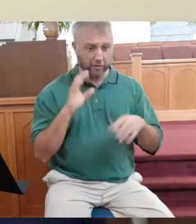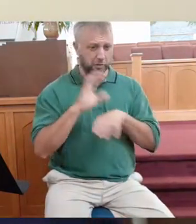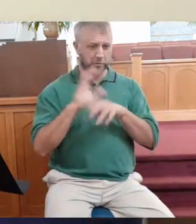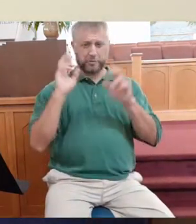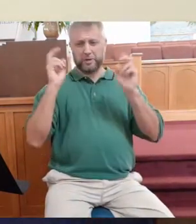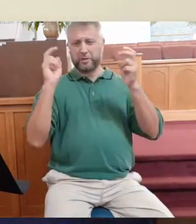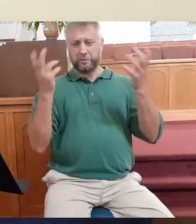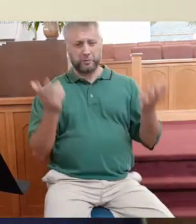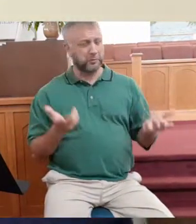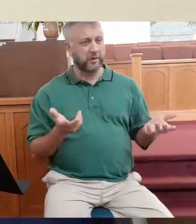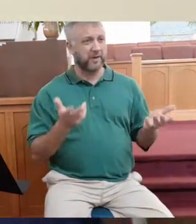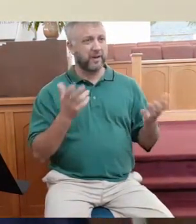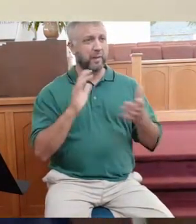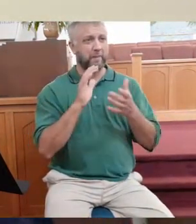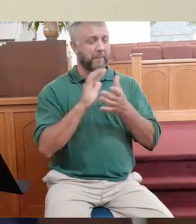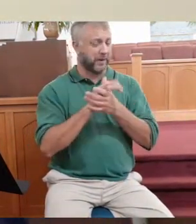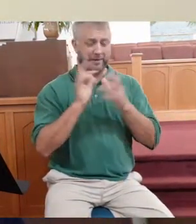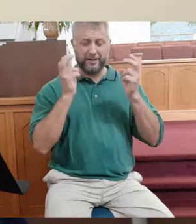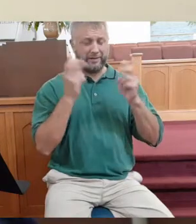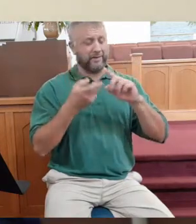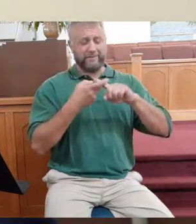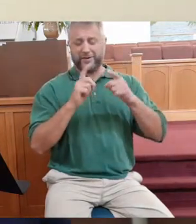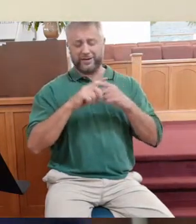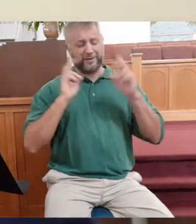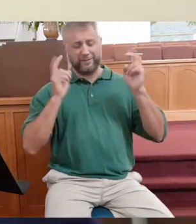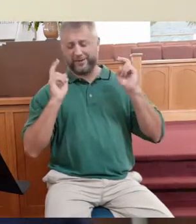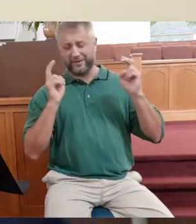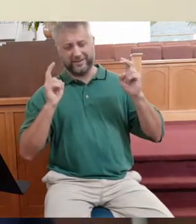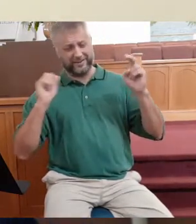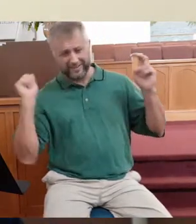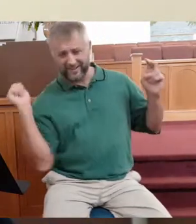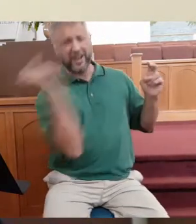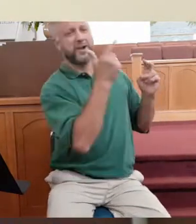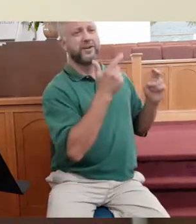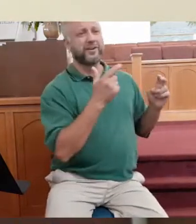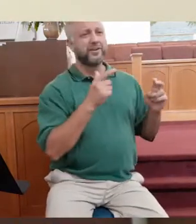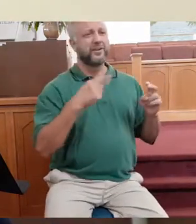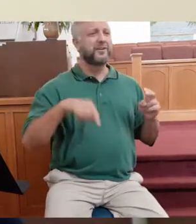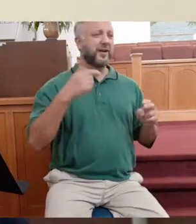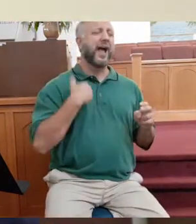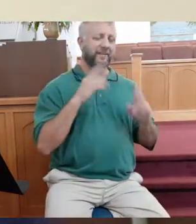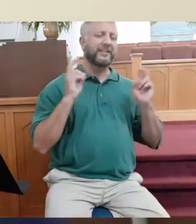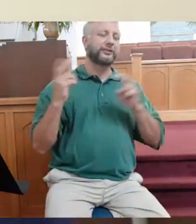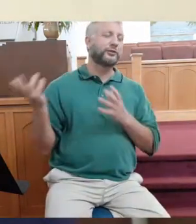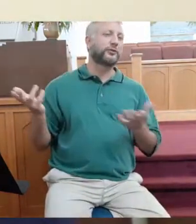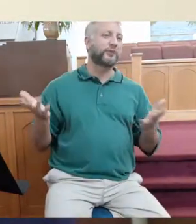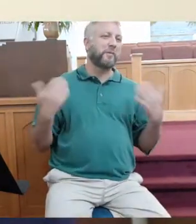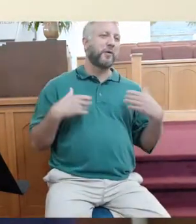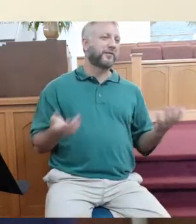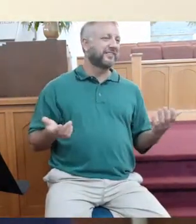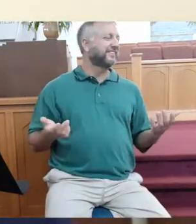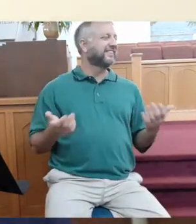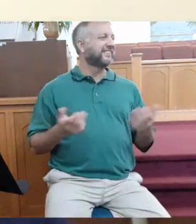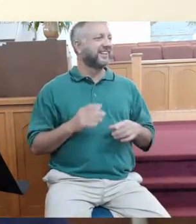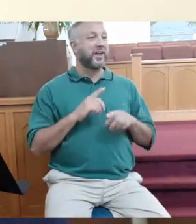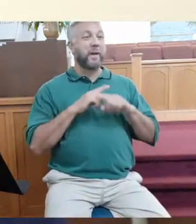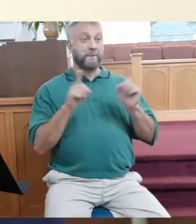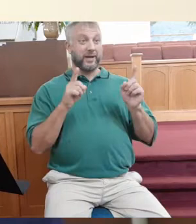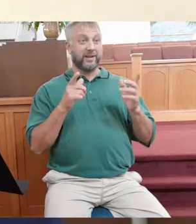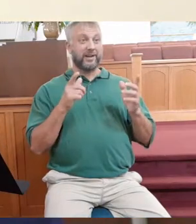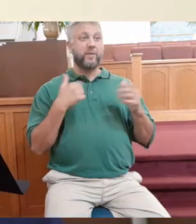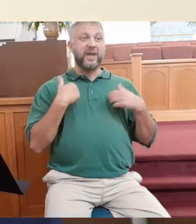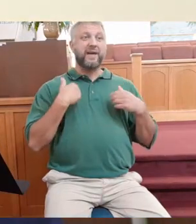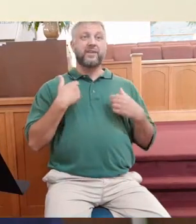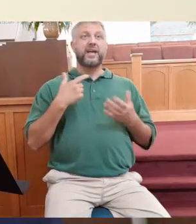church issues, marriage issues, and friendship issues. And everybody got issues. We all got them. But we have